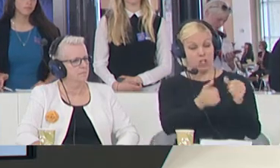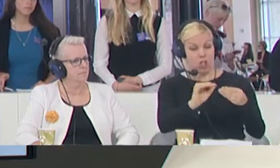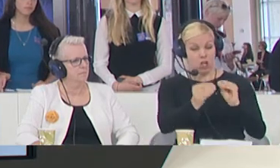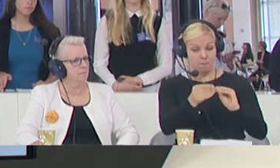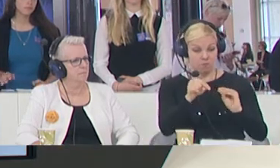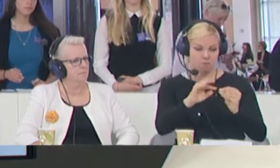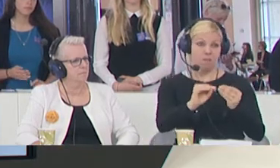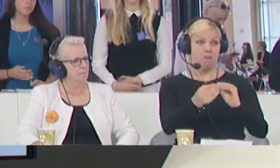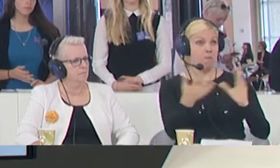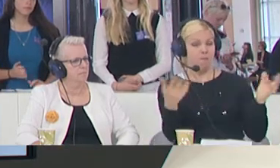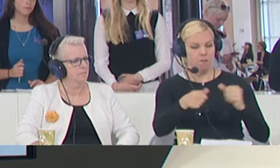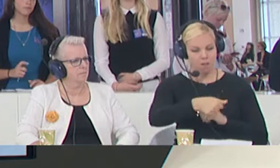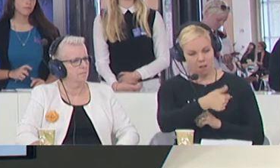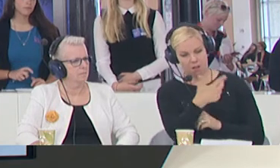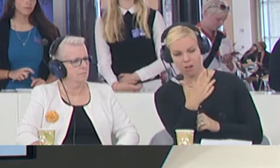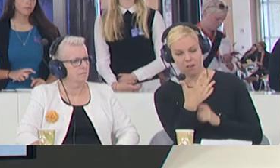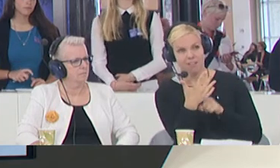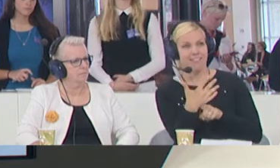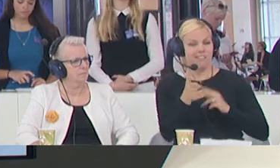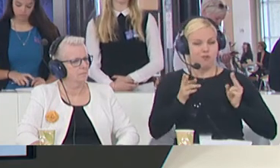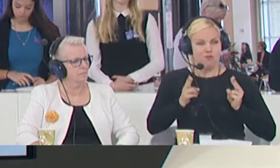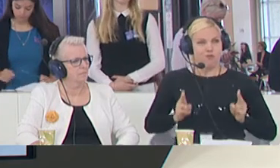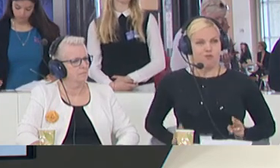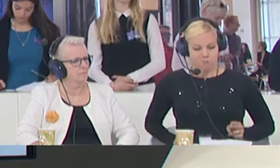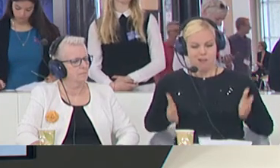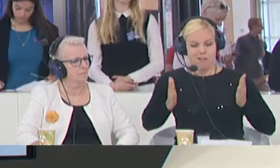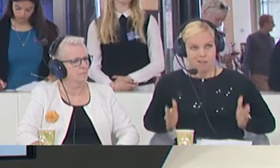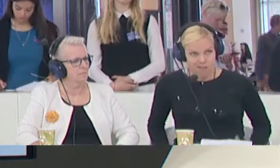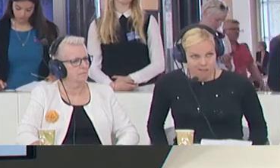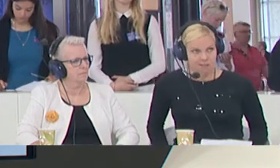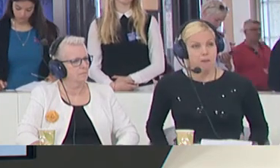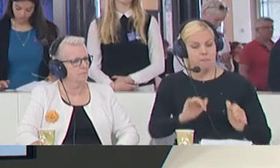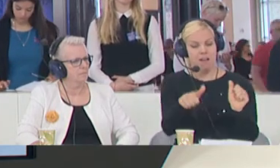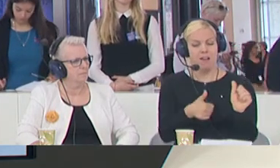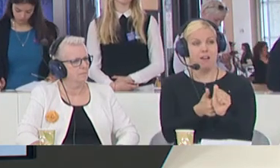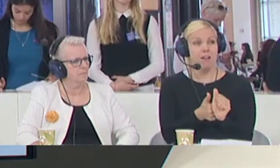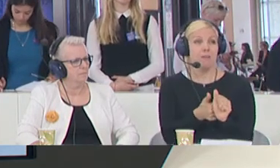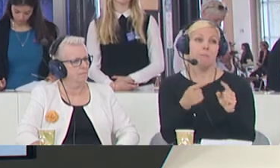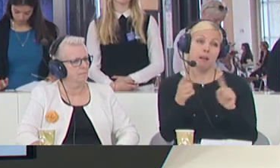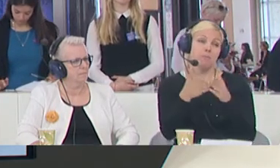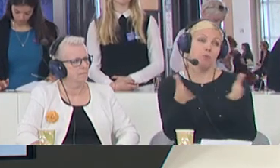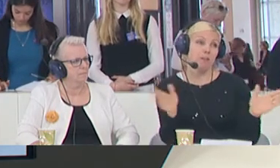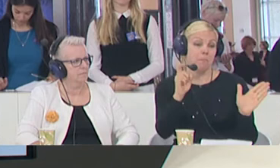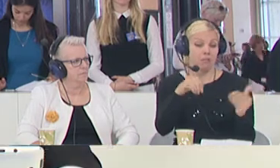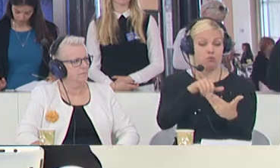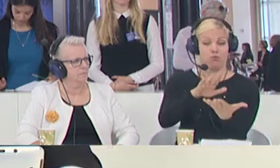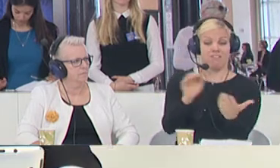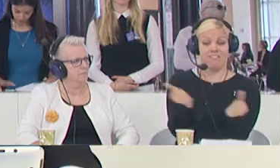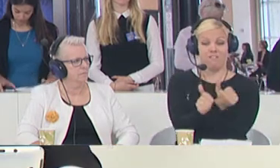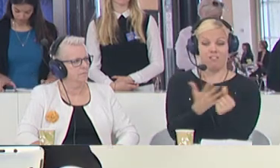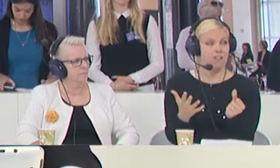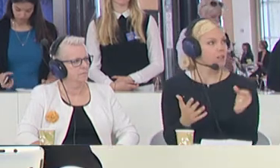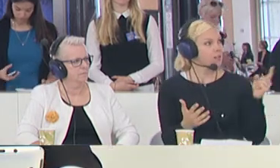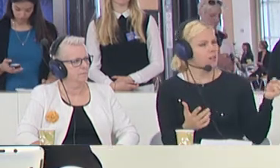And this we have to help first. But of course, in a broader context, we have to address everything. Yeah, it strikes me that more